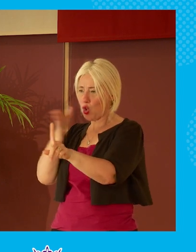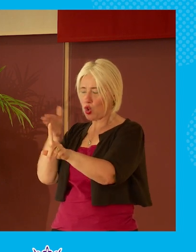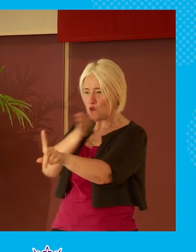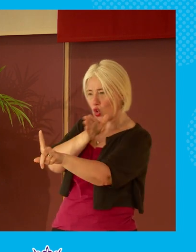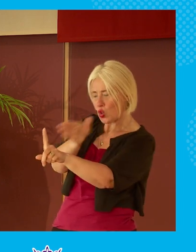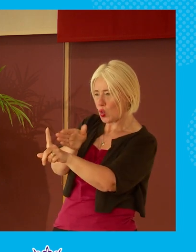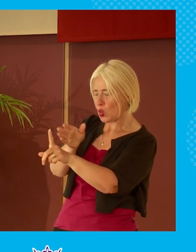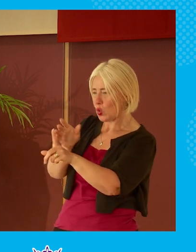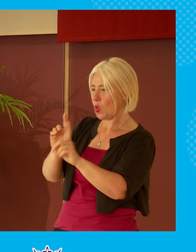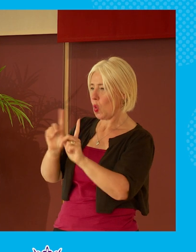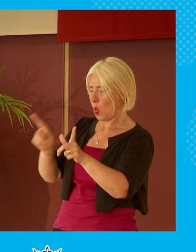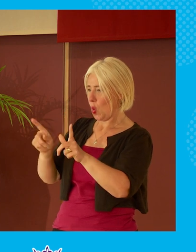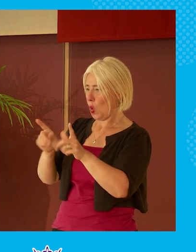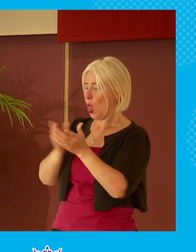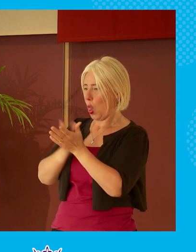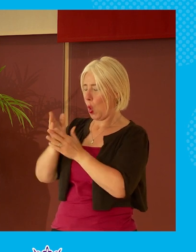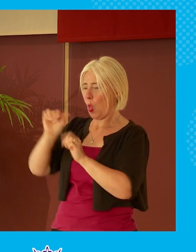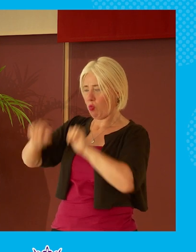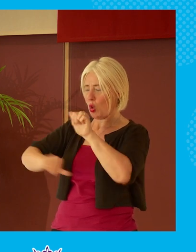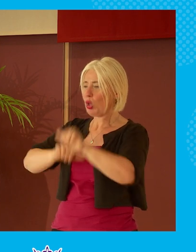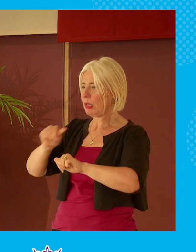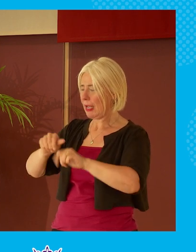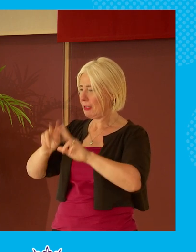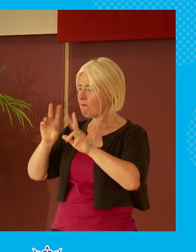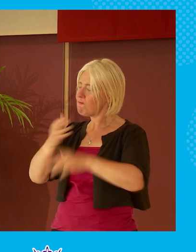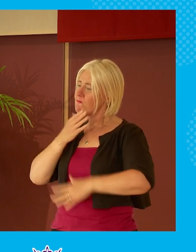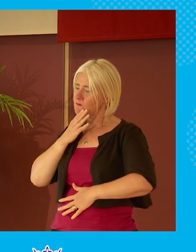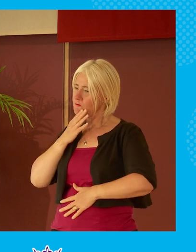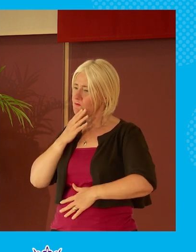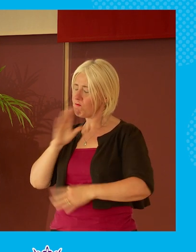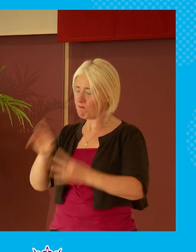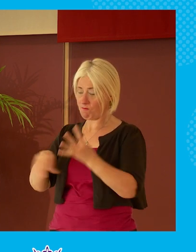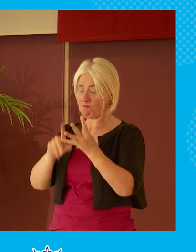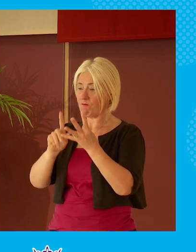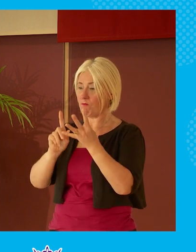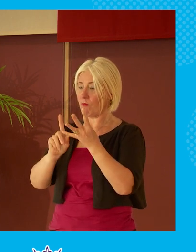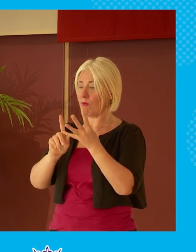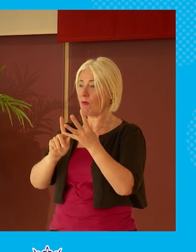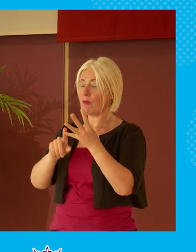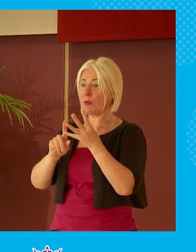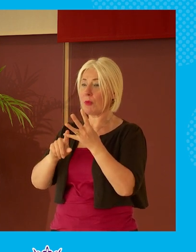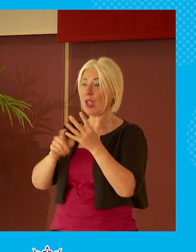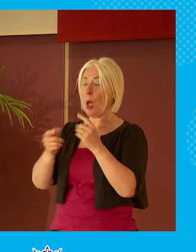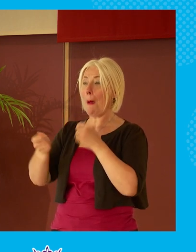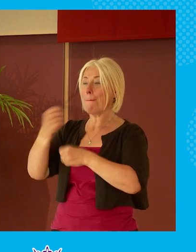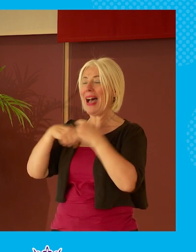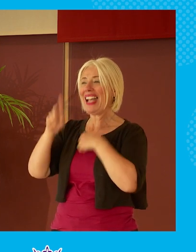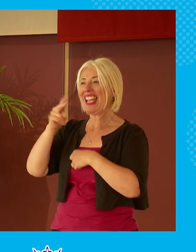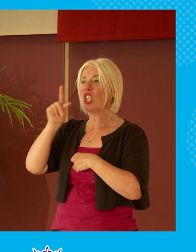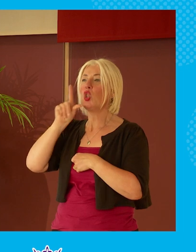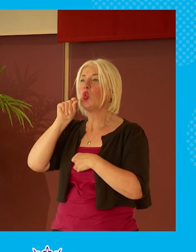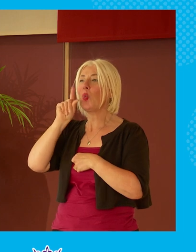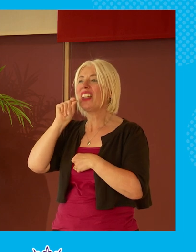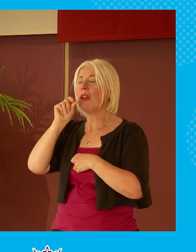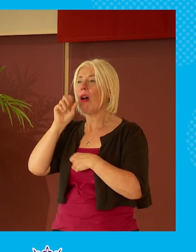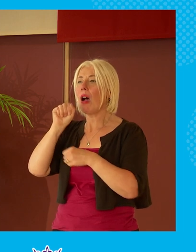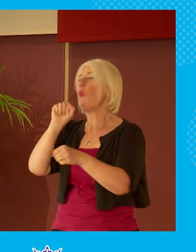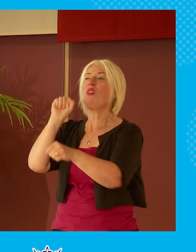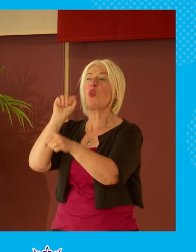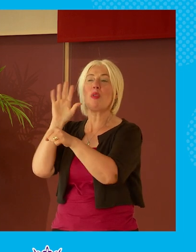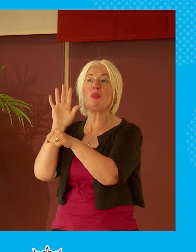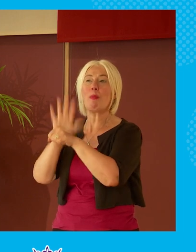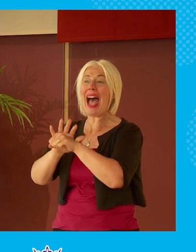way in all of those processes and fourthly i think we should rename it twitter and ban the discussion of anything on there apart from birds